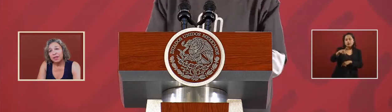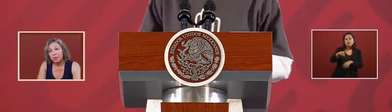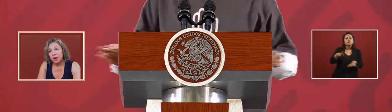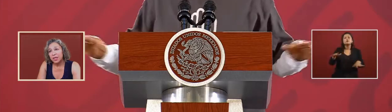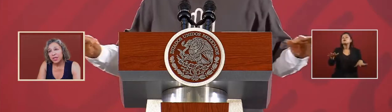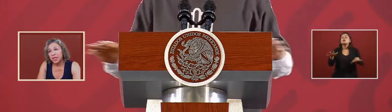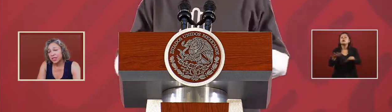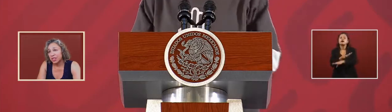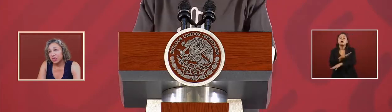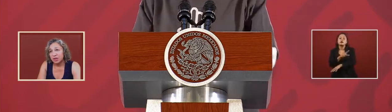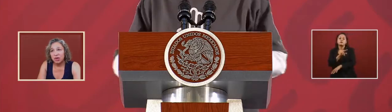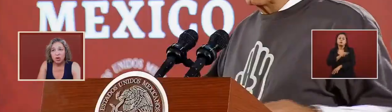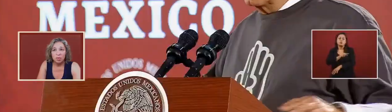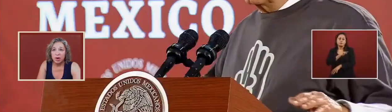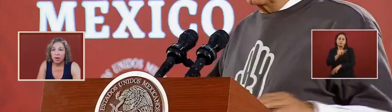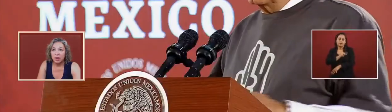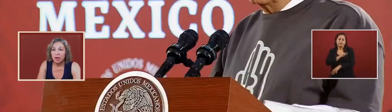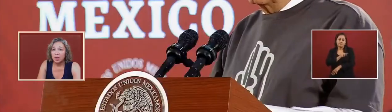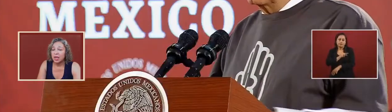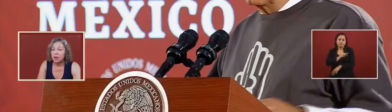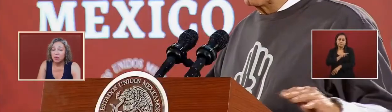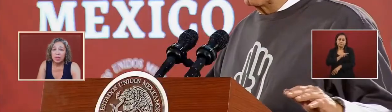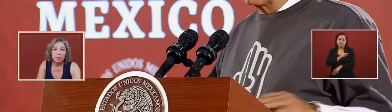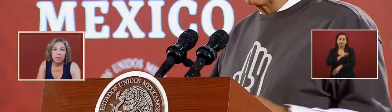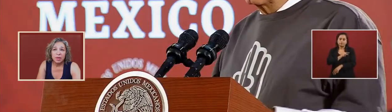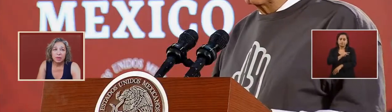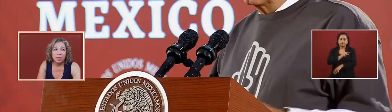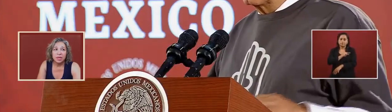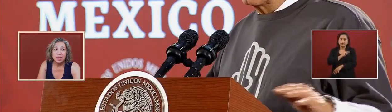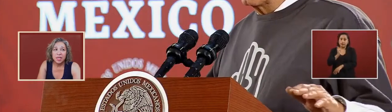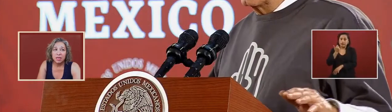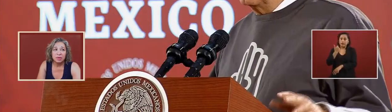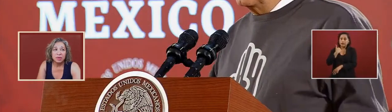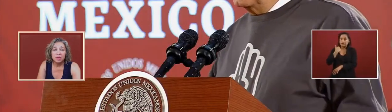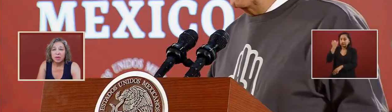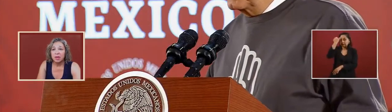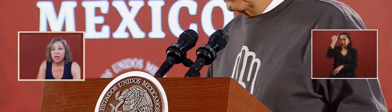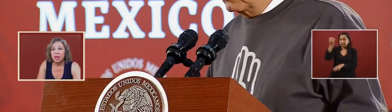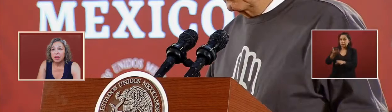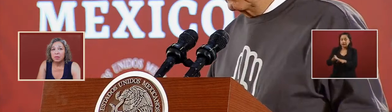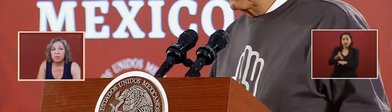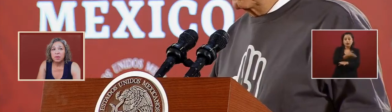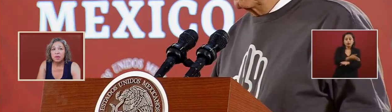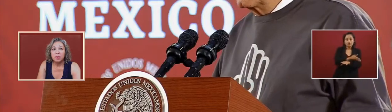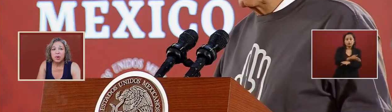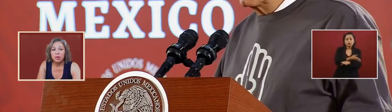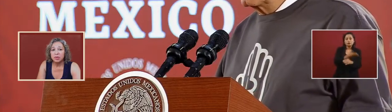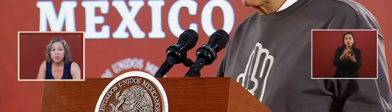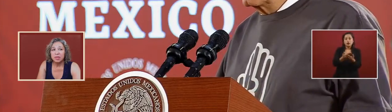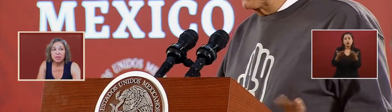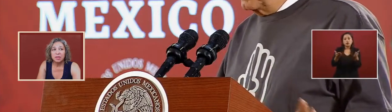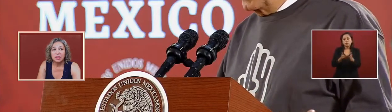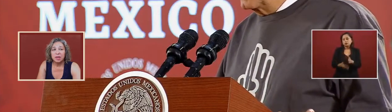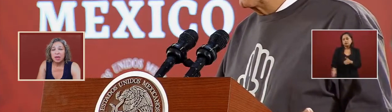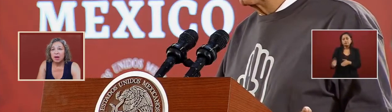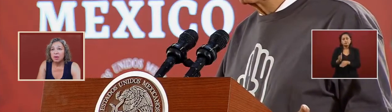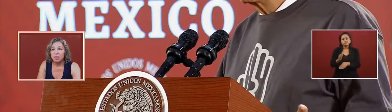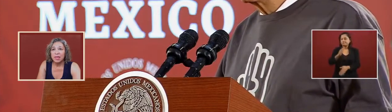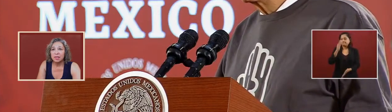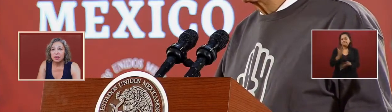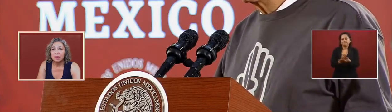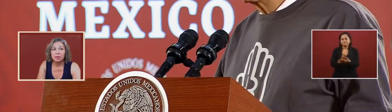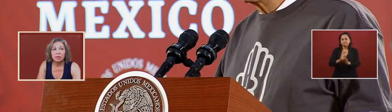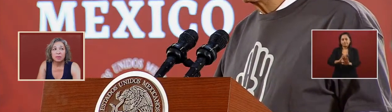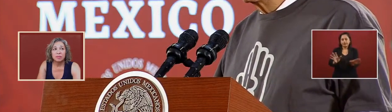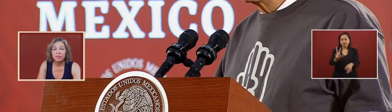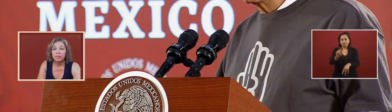that politics no more it will not be continued to be imposed on